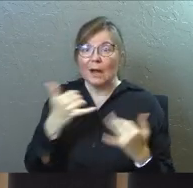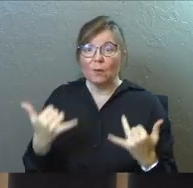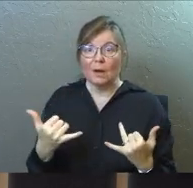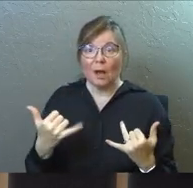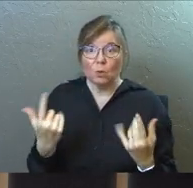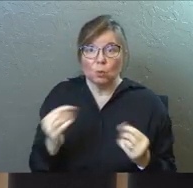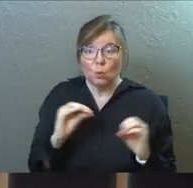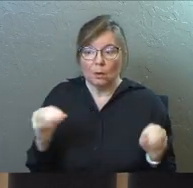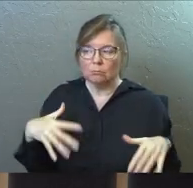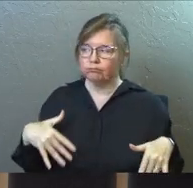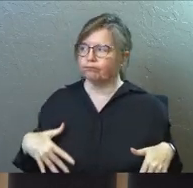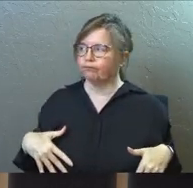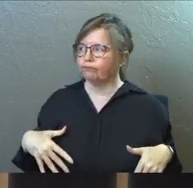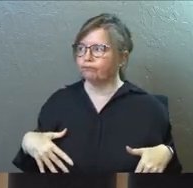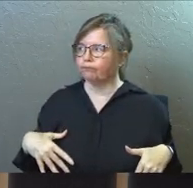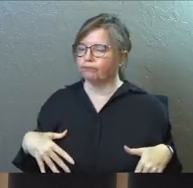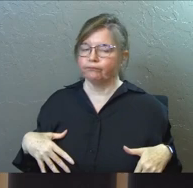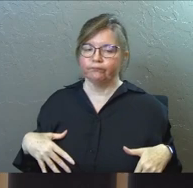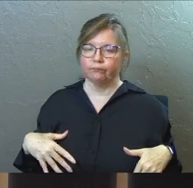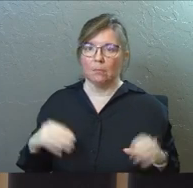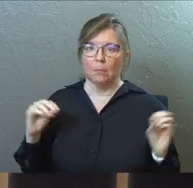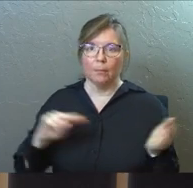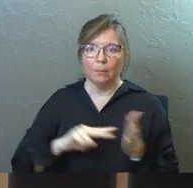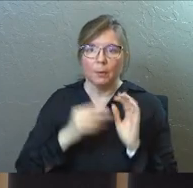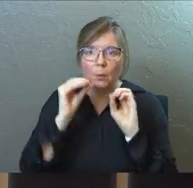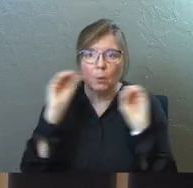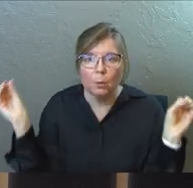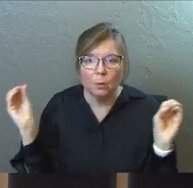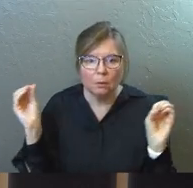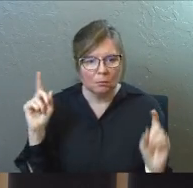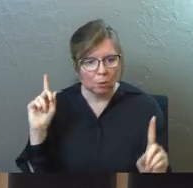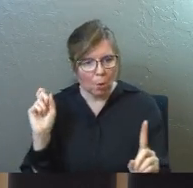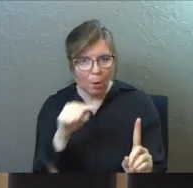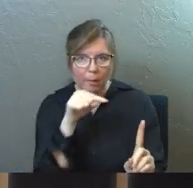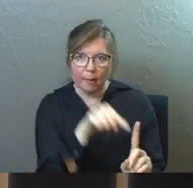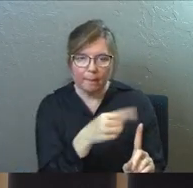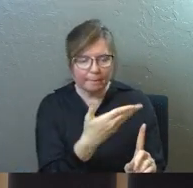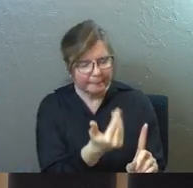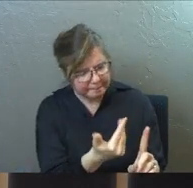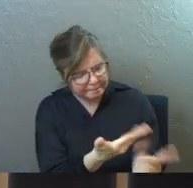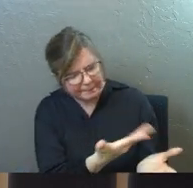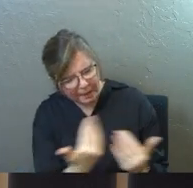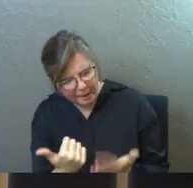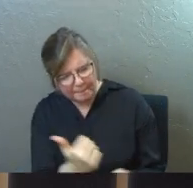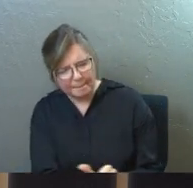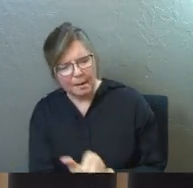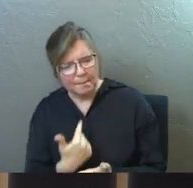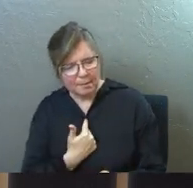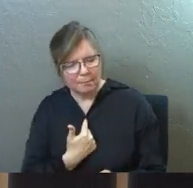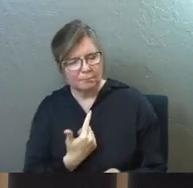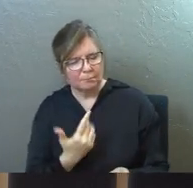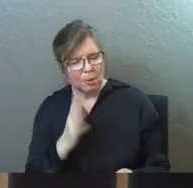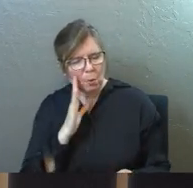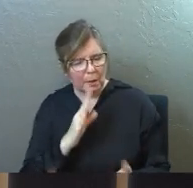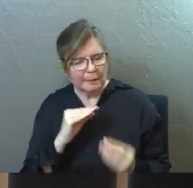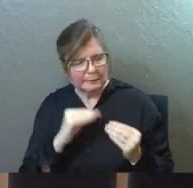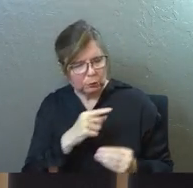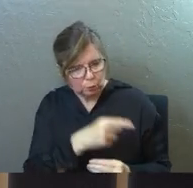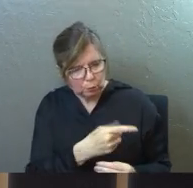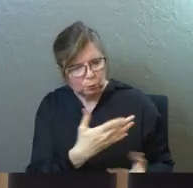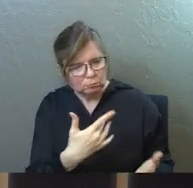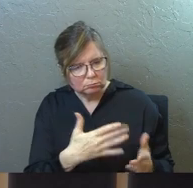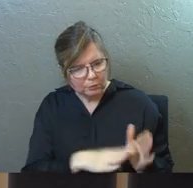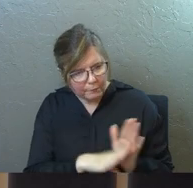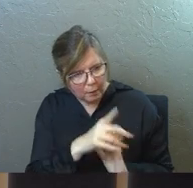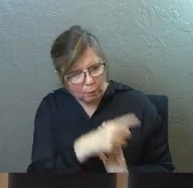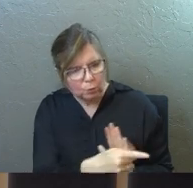ministry and giving them fresh purpose. It's the fact that God has given you a circle of influence even here at this